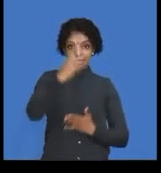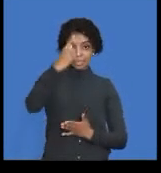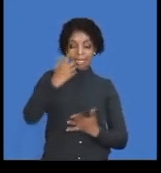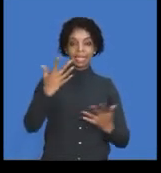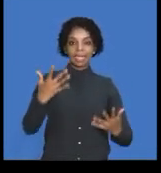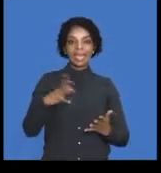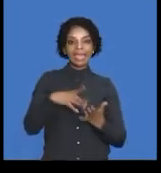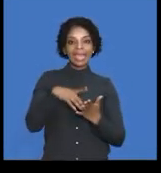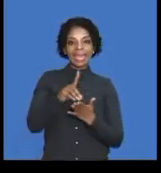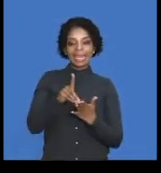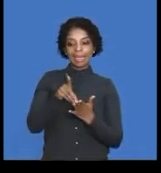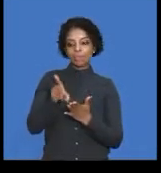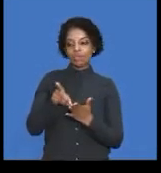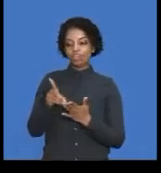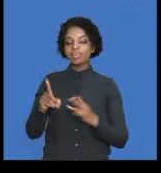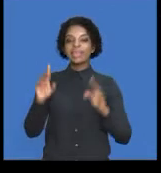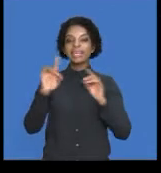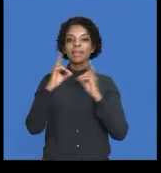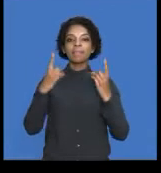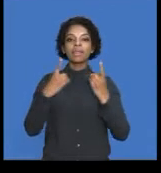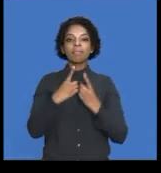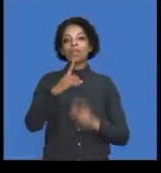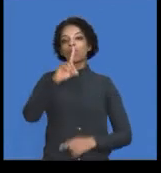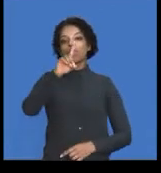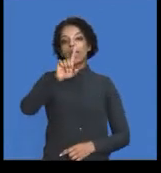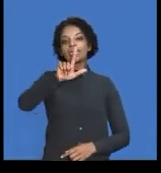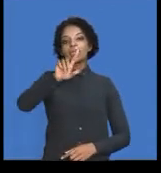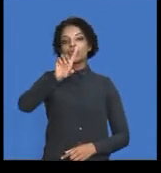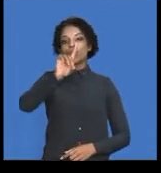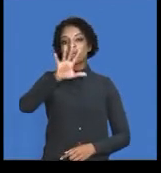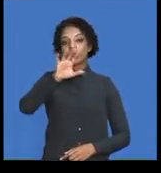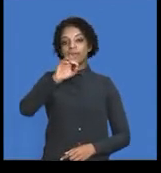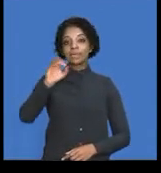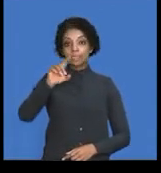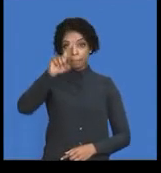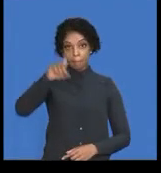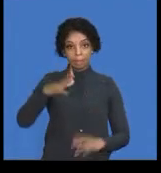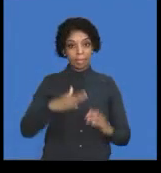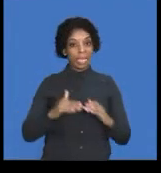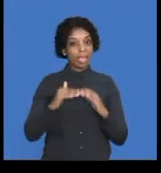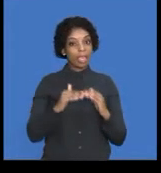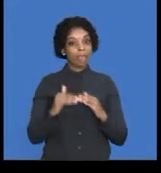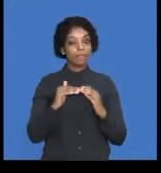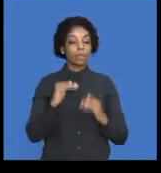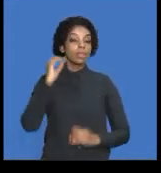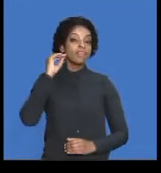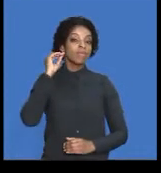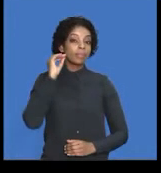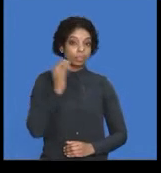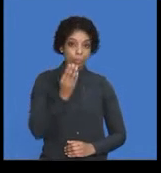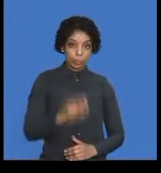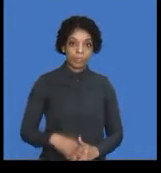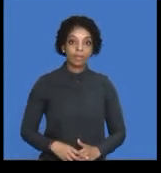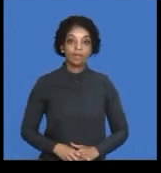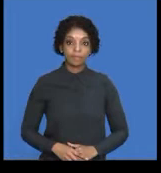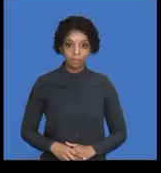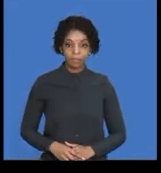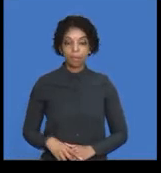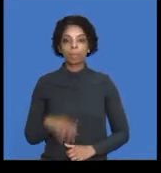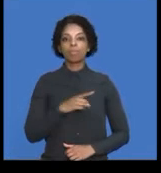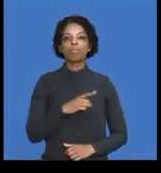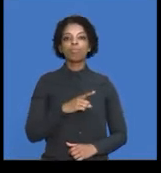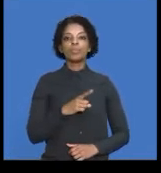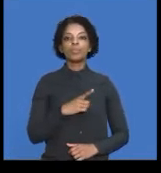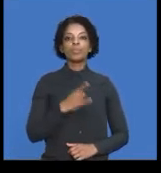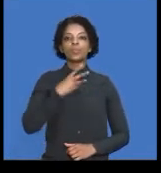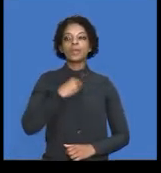amounts to 171,500. Be very careful about the information that is being provided. They're telling you the rent for